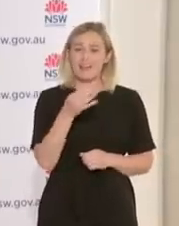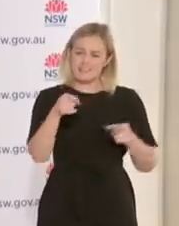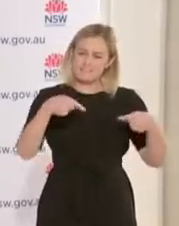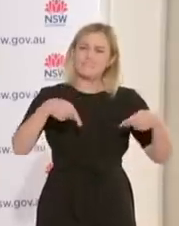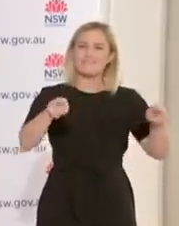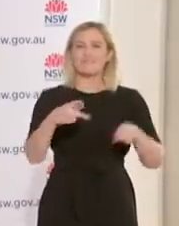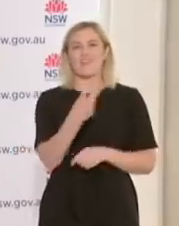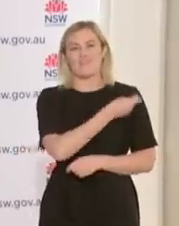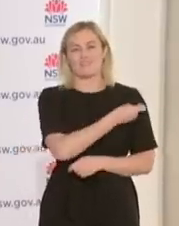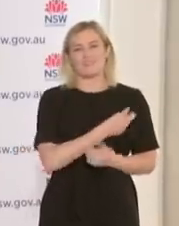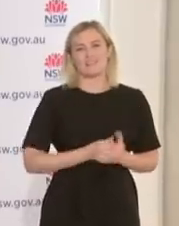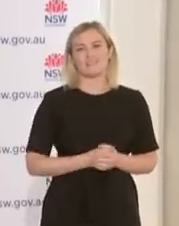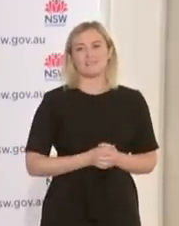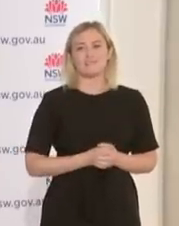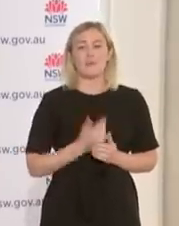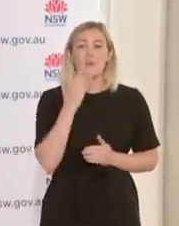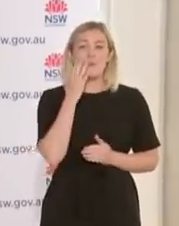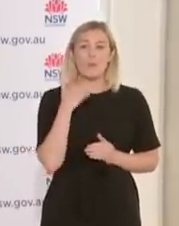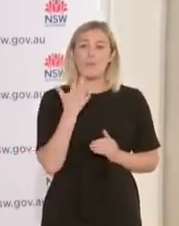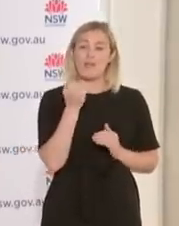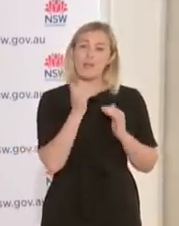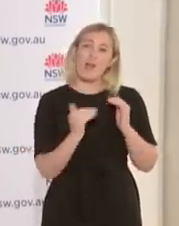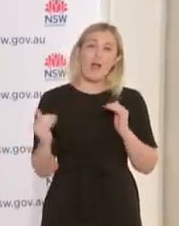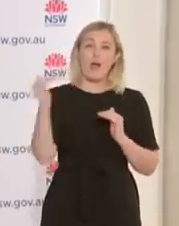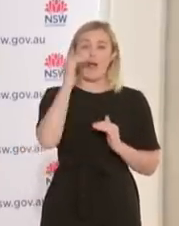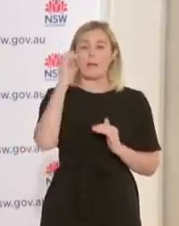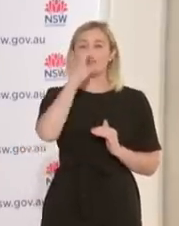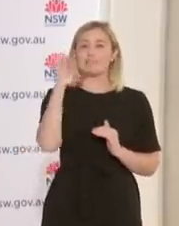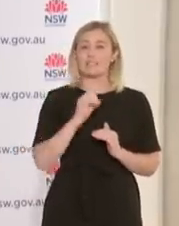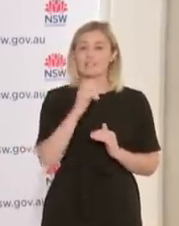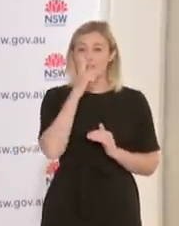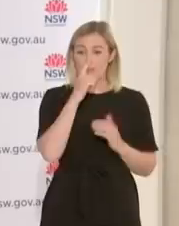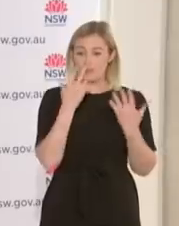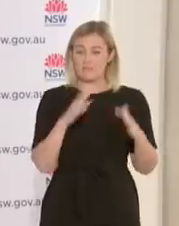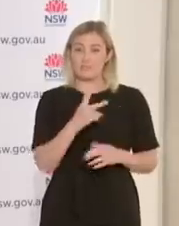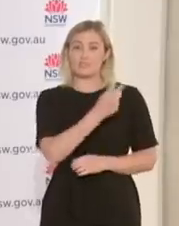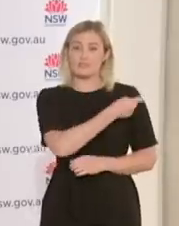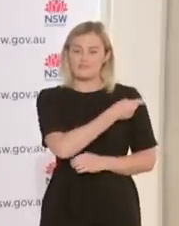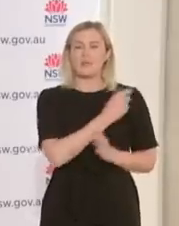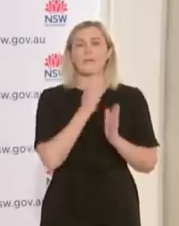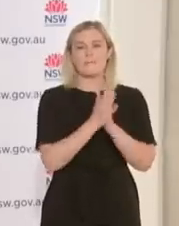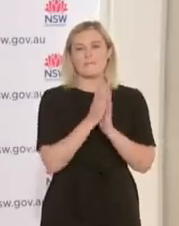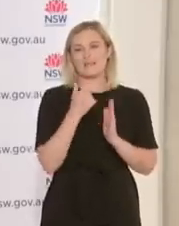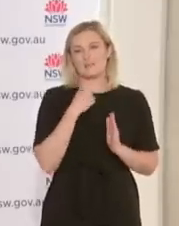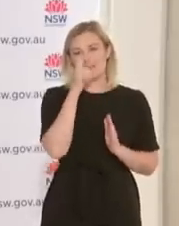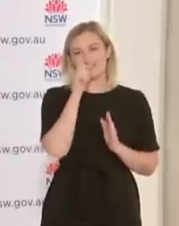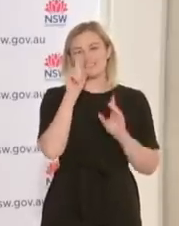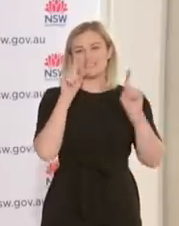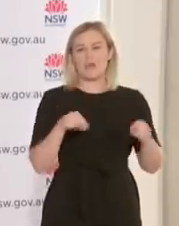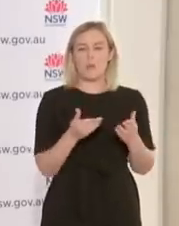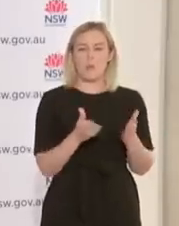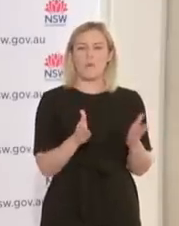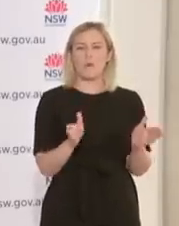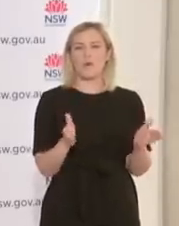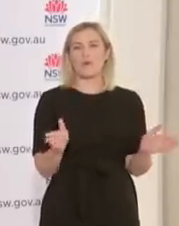The sooner we have that coverage the more confidence we'll have in what we can do moving forward into the future. As